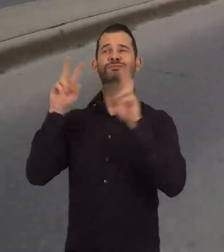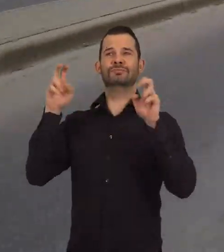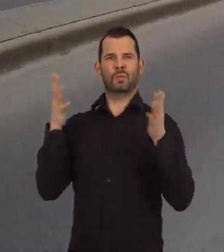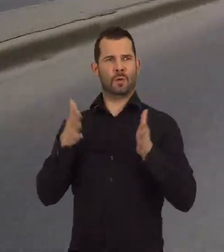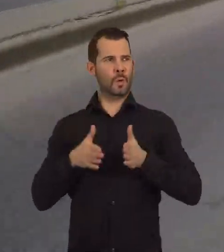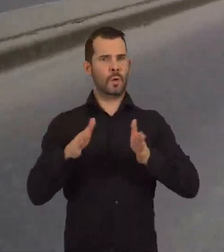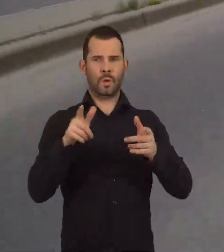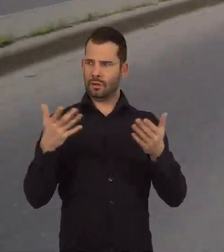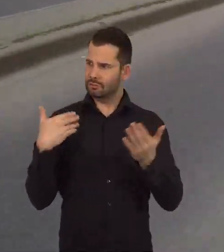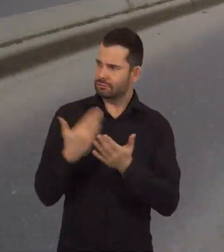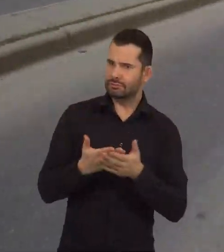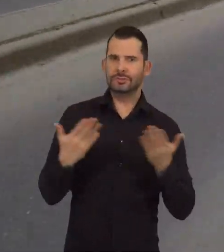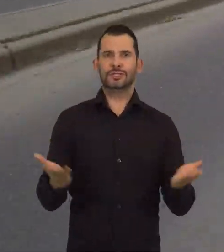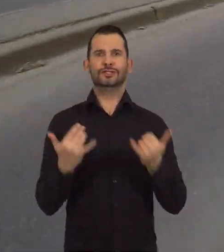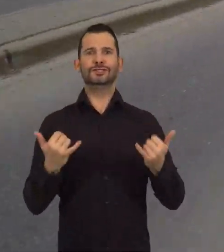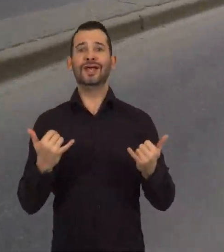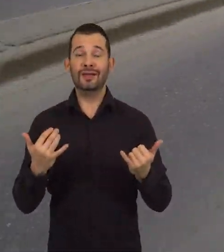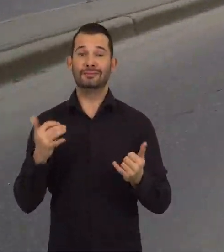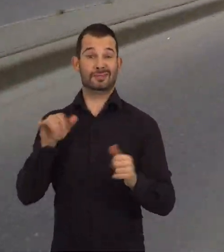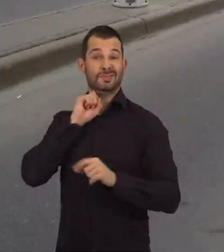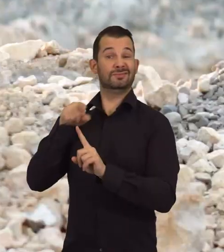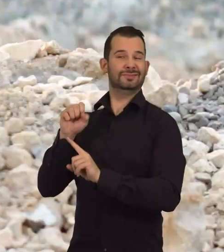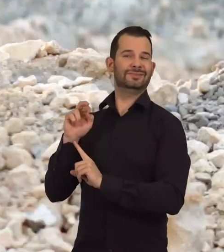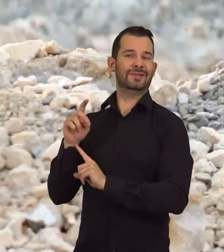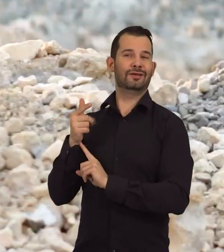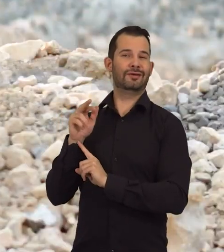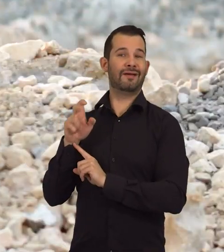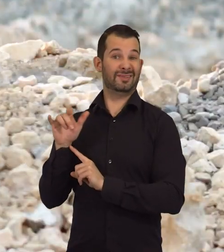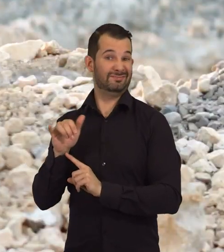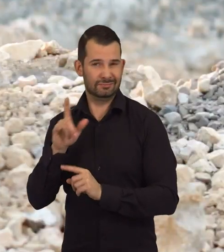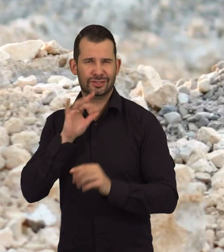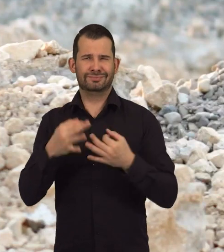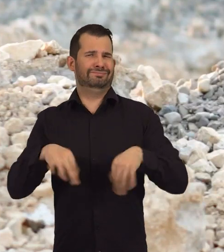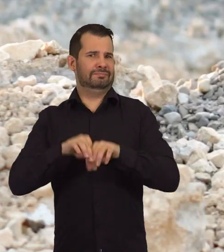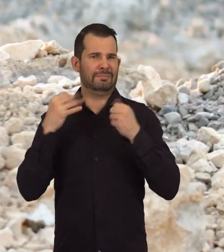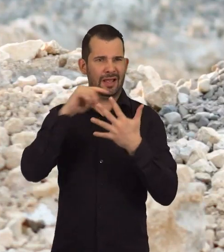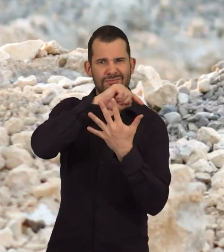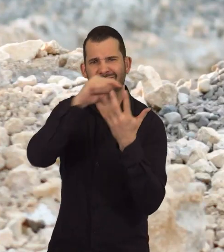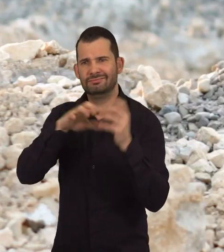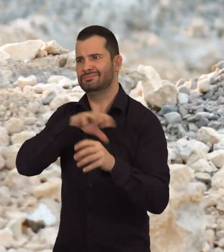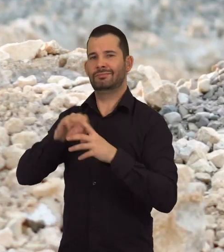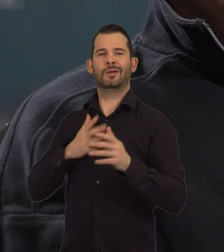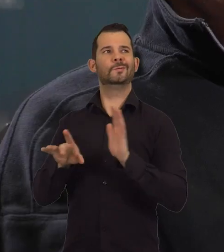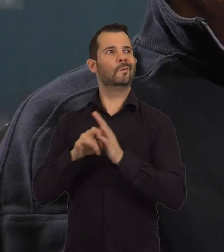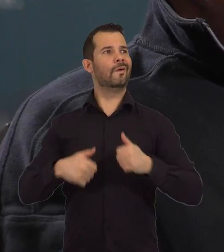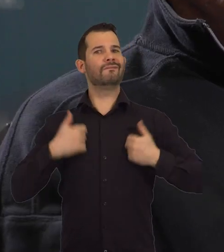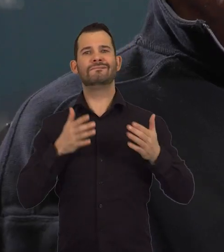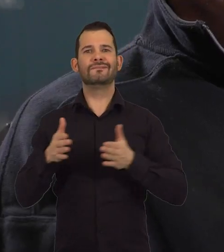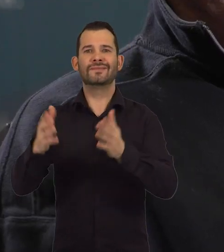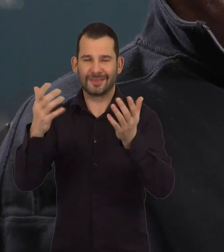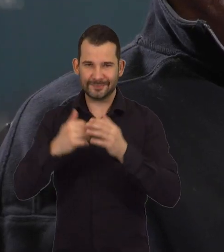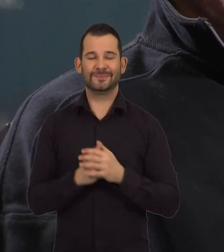term is, what road did you drive on to get here today? And that's sand and gravel. It's essential for so many aspects of our chosen